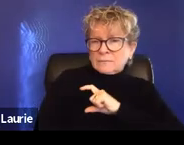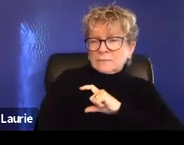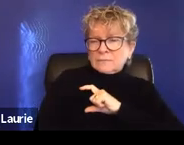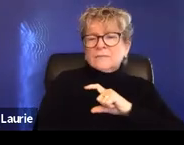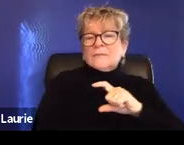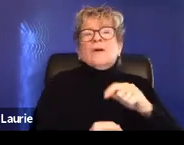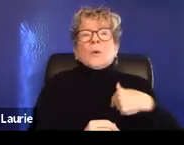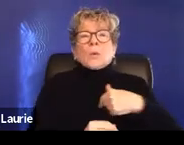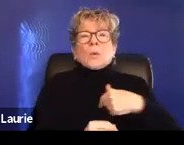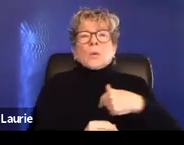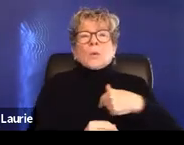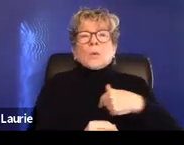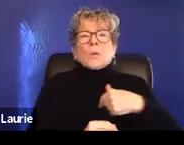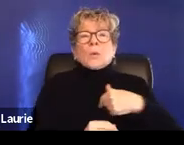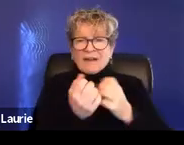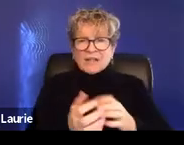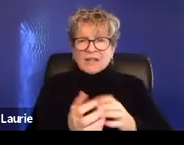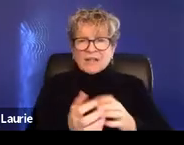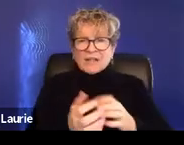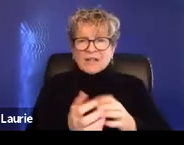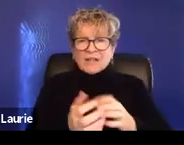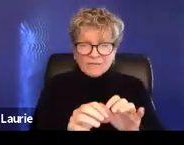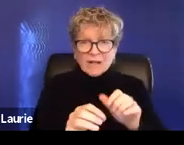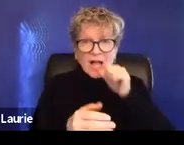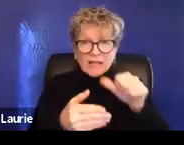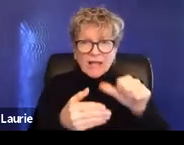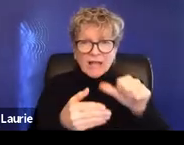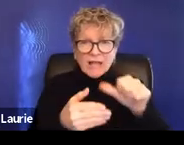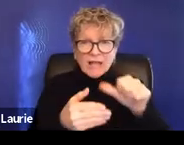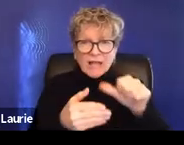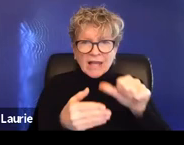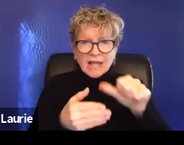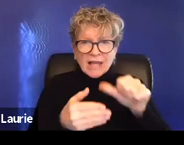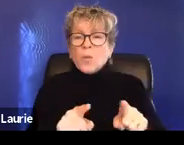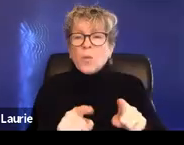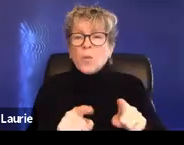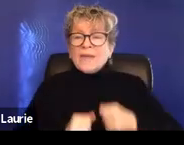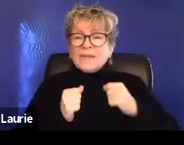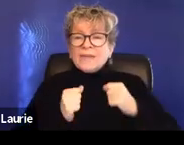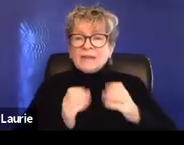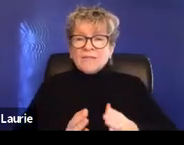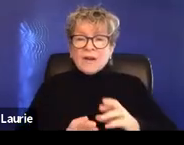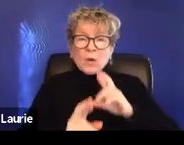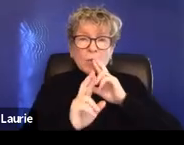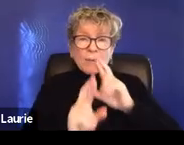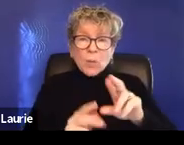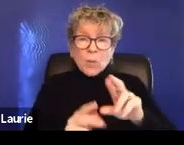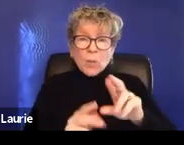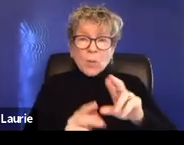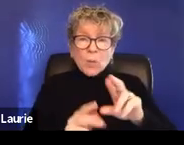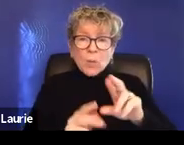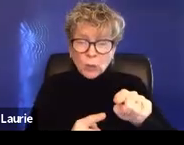drafting letters like this. When, um, the survivor reports to you, that is essentially, you are essentially a third party